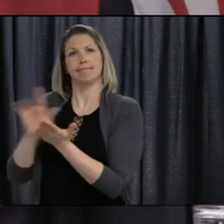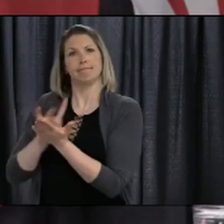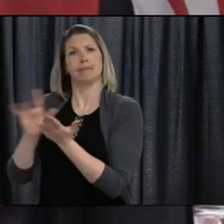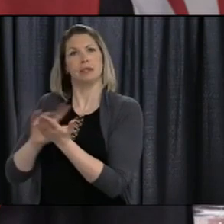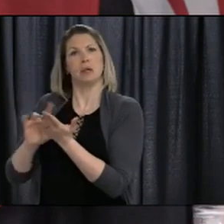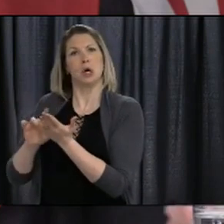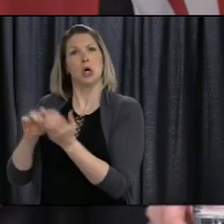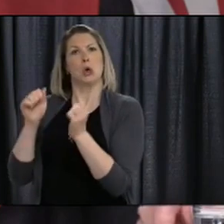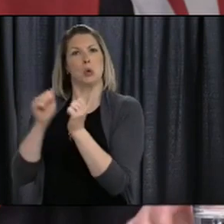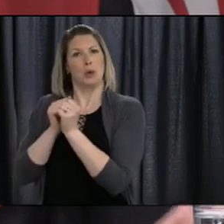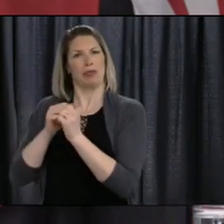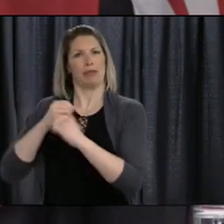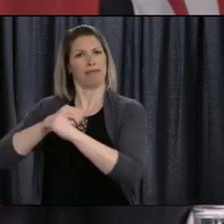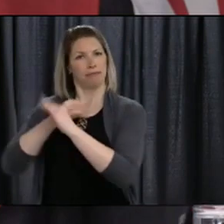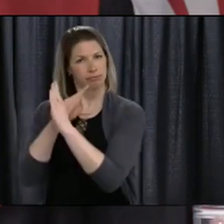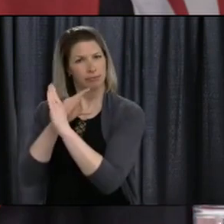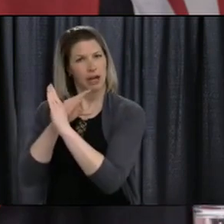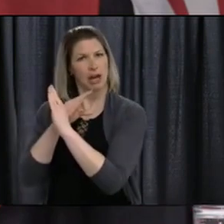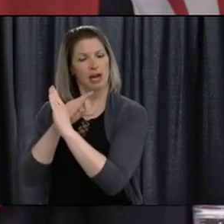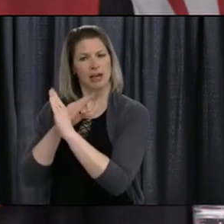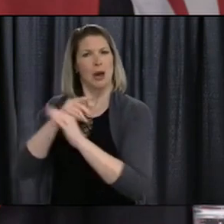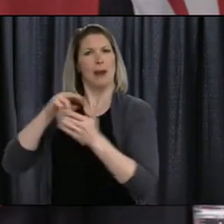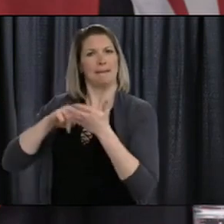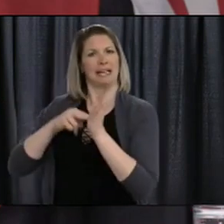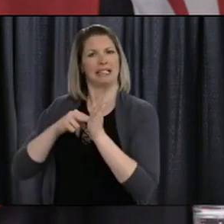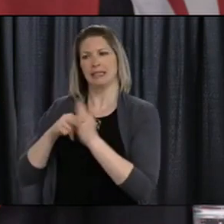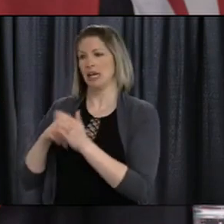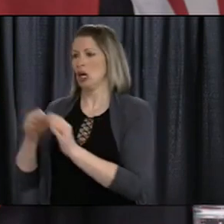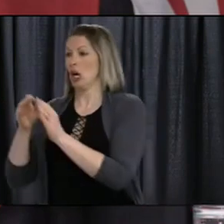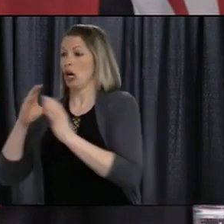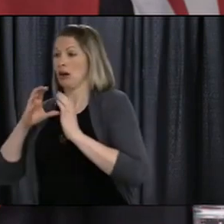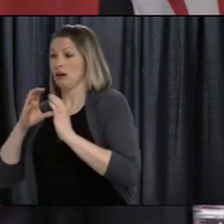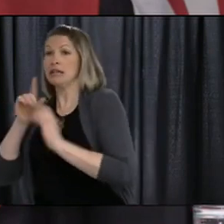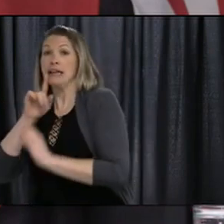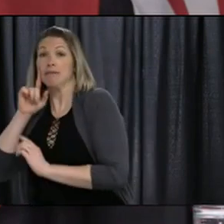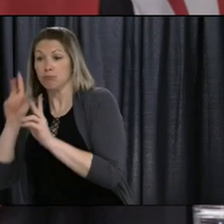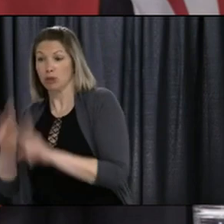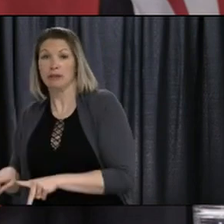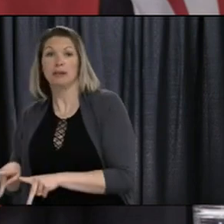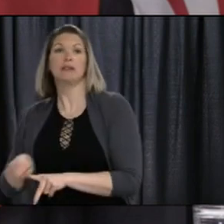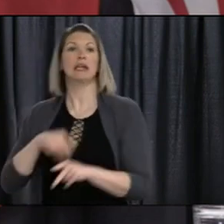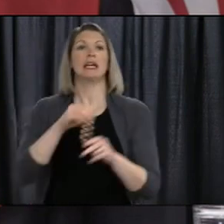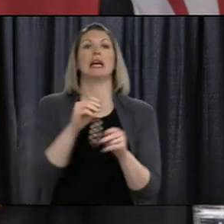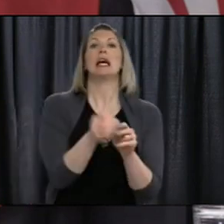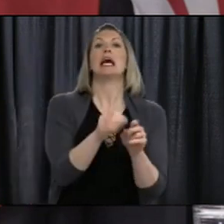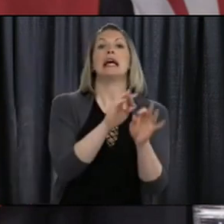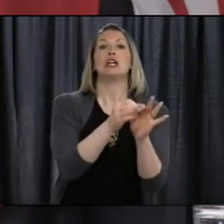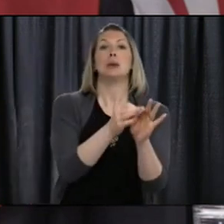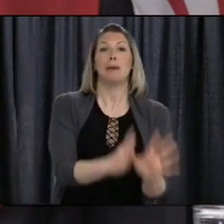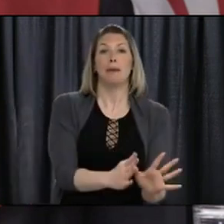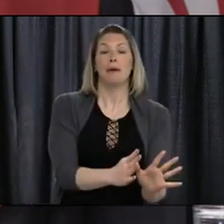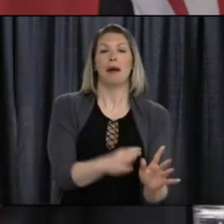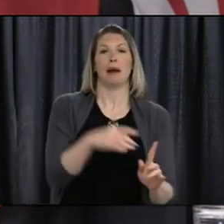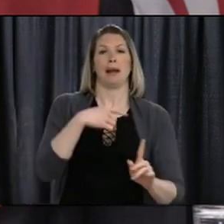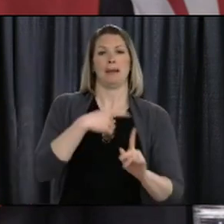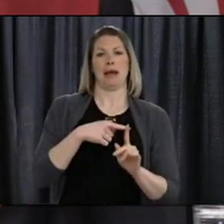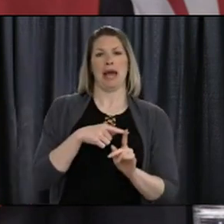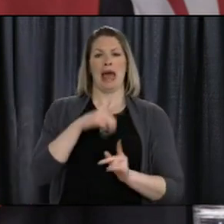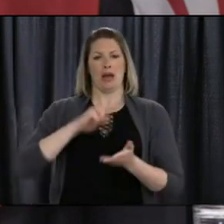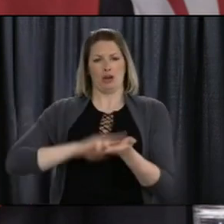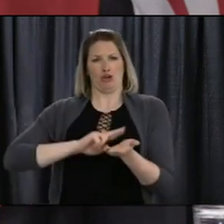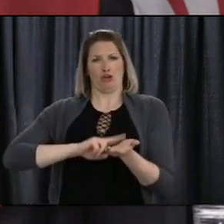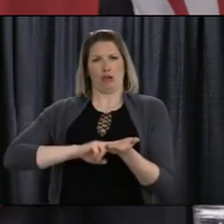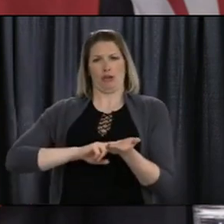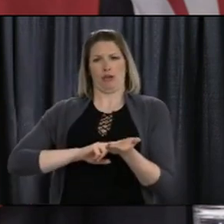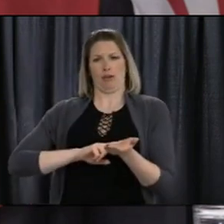language interpreter. So, there have been many great organizations in the province responsible for making this happen. So, I want